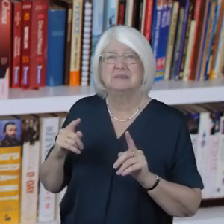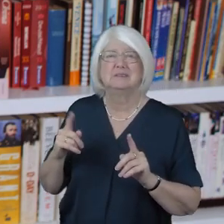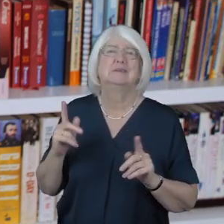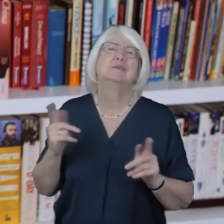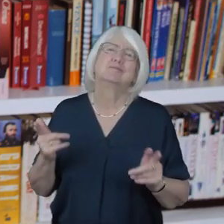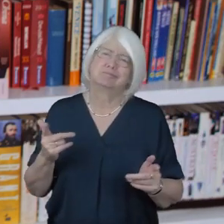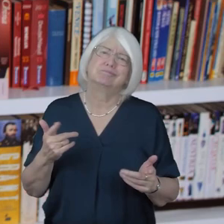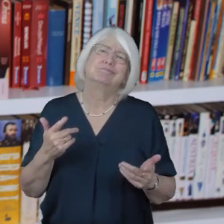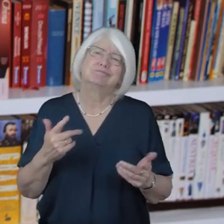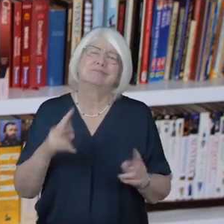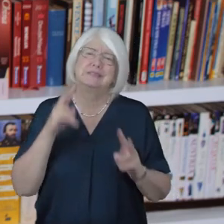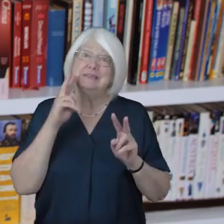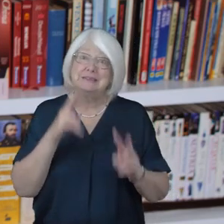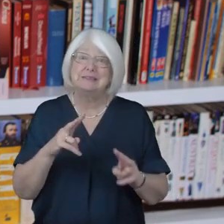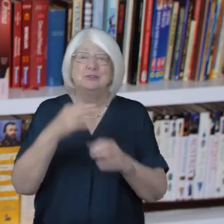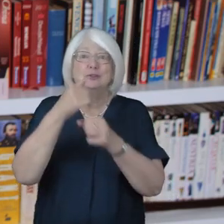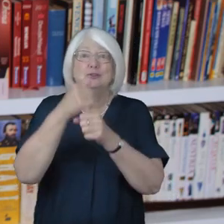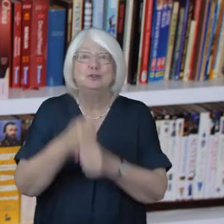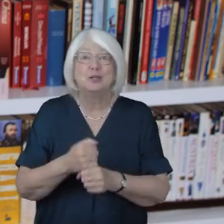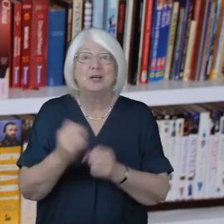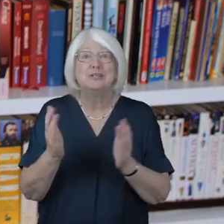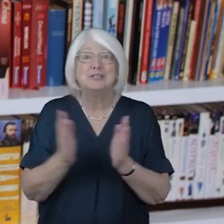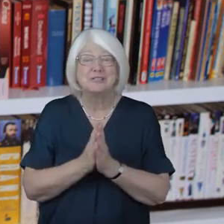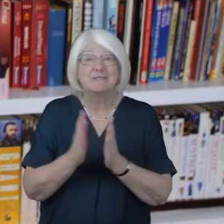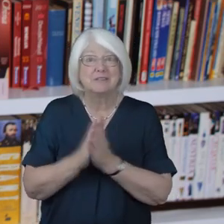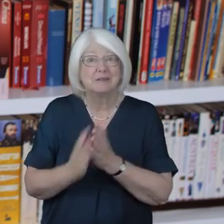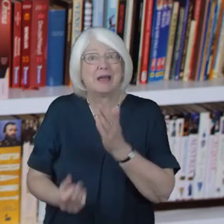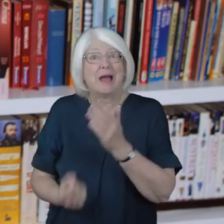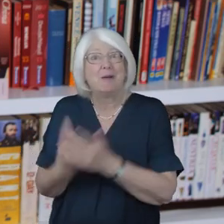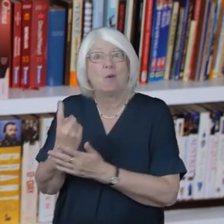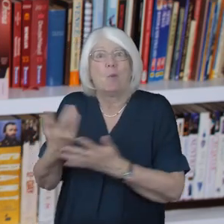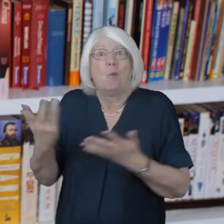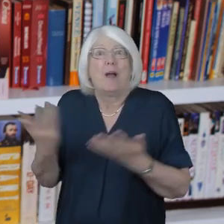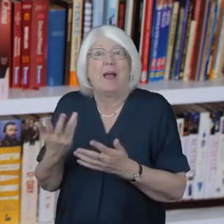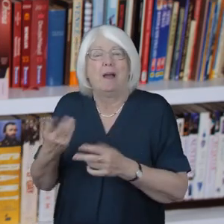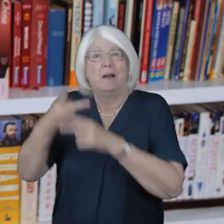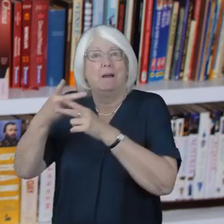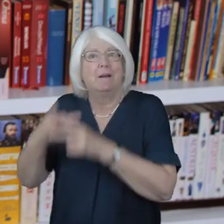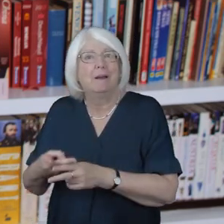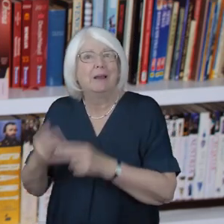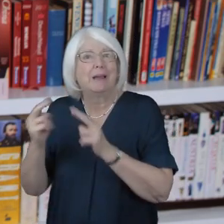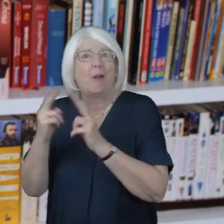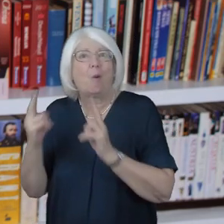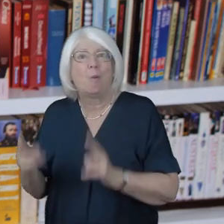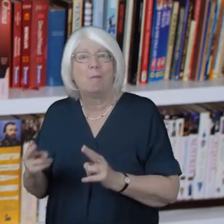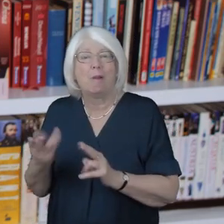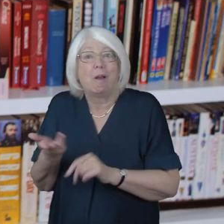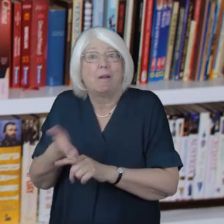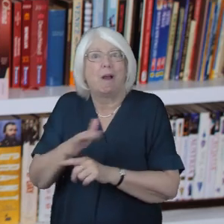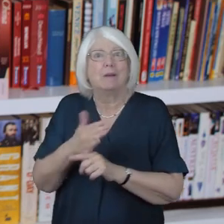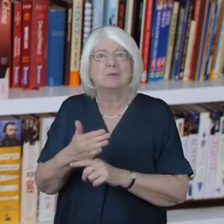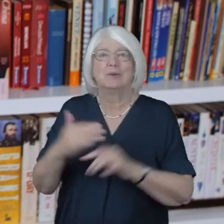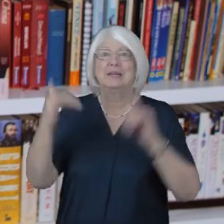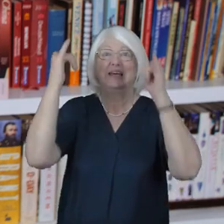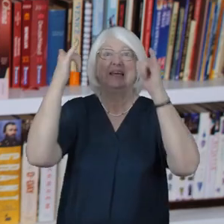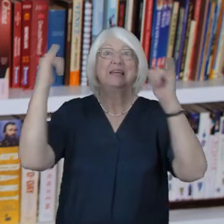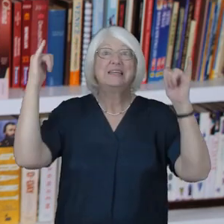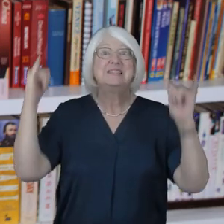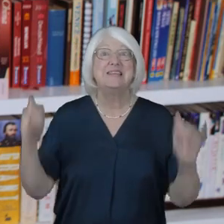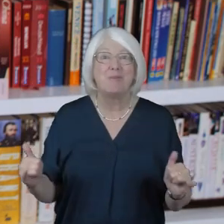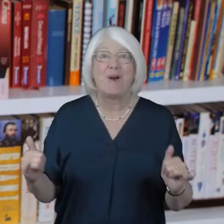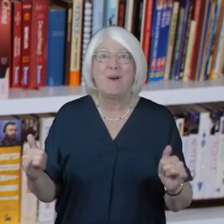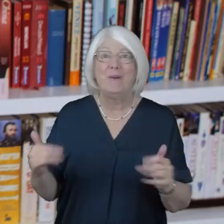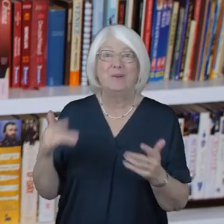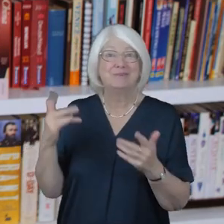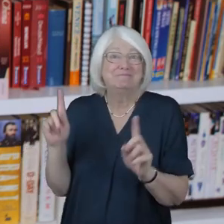care that's seen church services taking place in care home gardens under gazebos there have been other